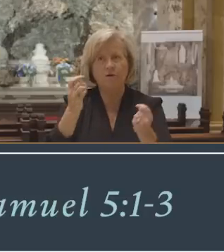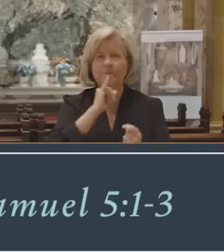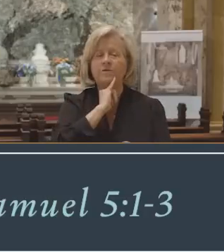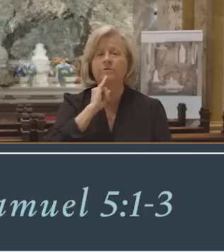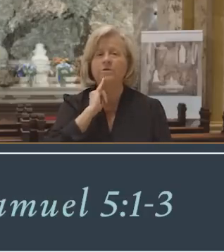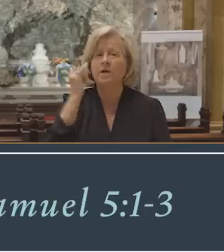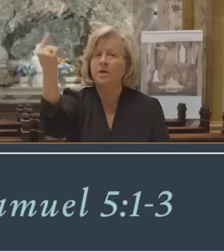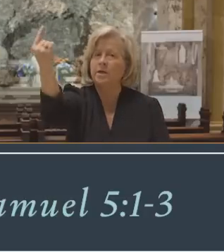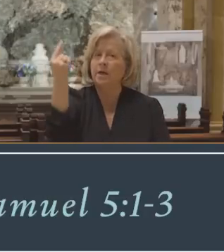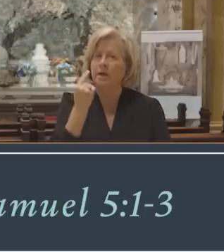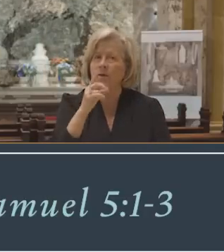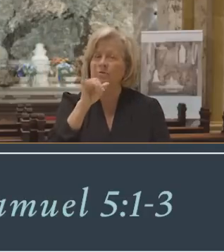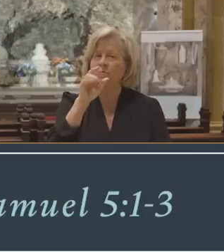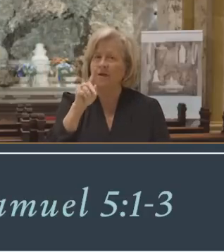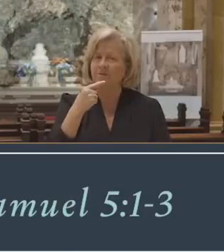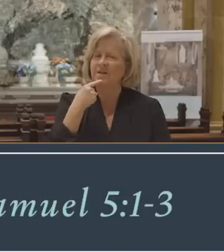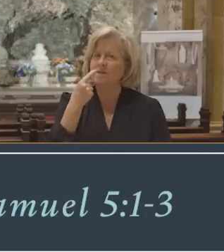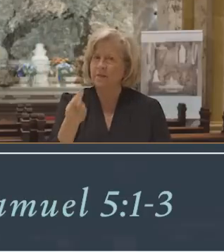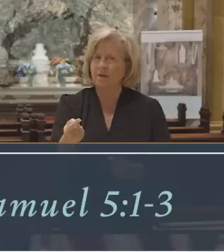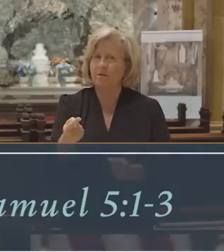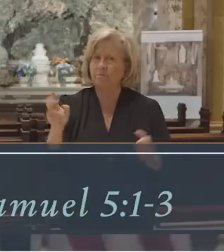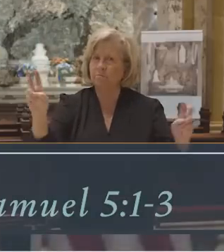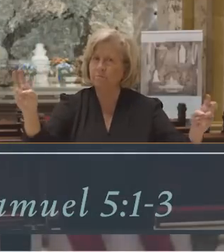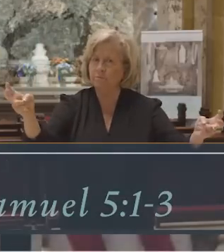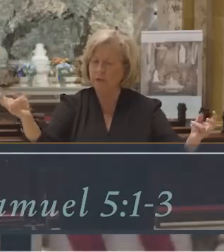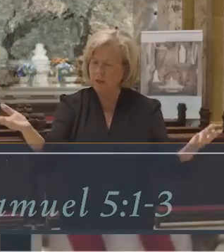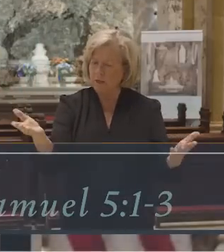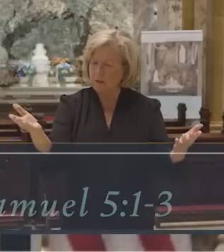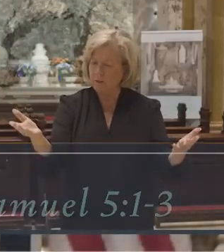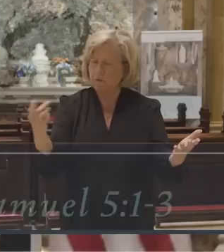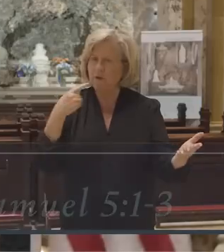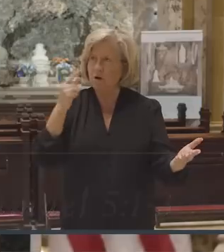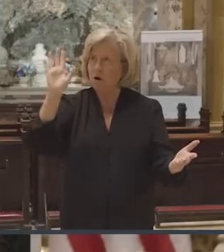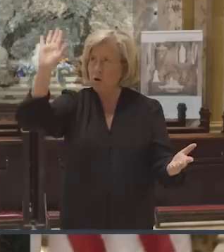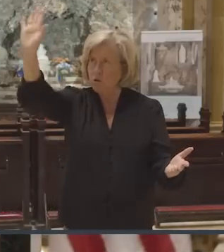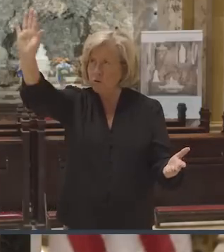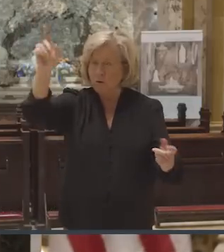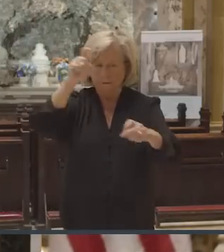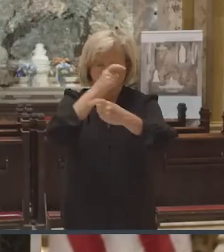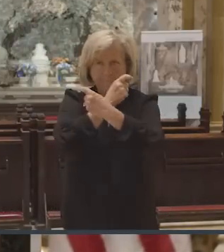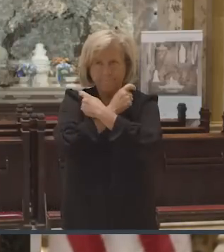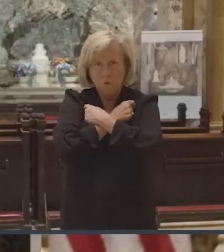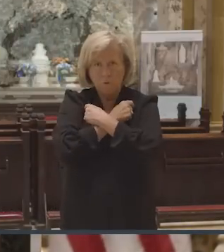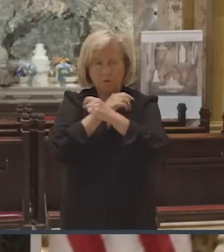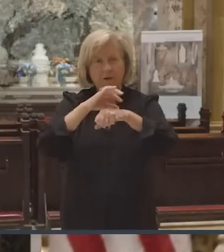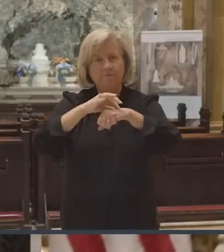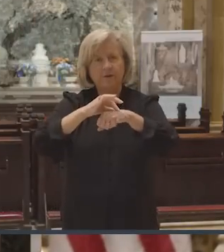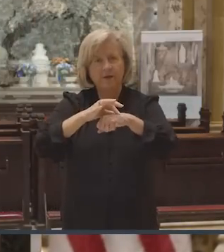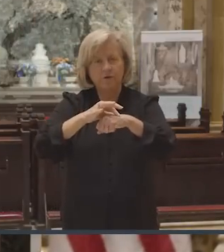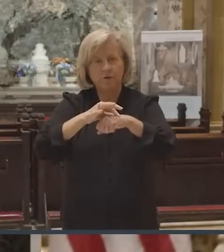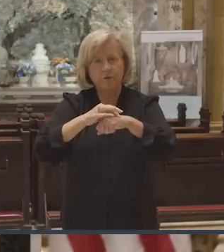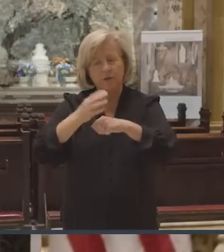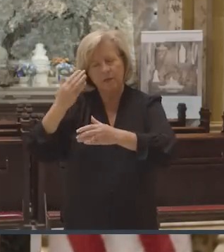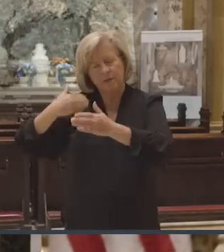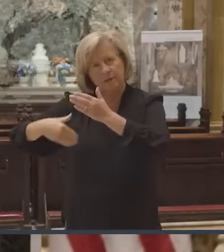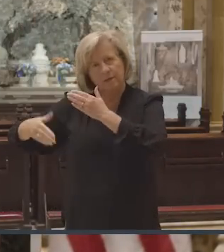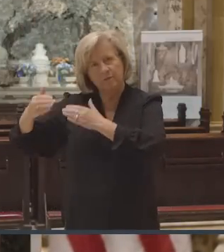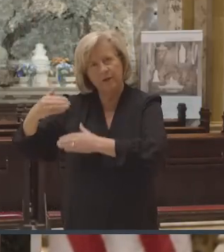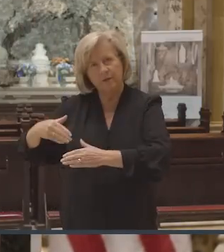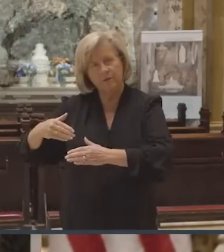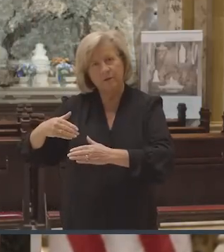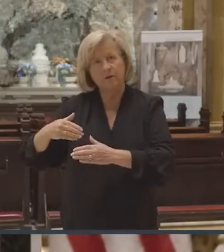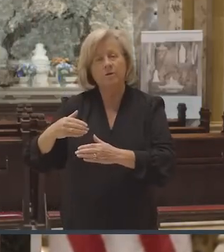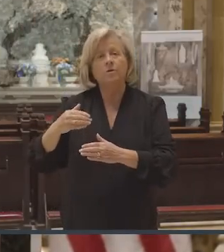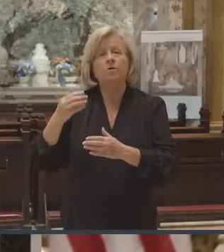David in Hebron and said, Here we are, your bone and your flesh. In days past, when